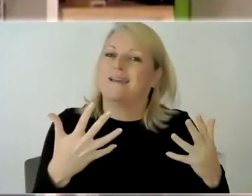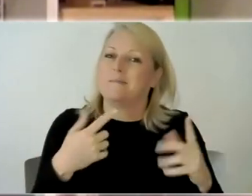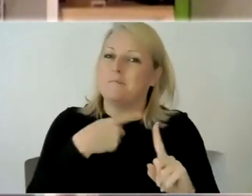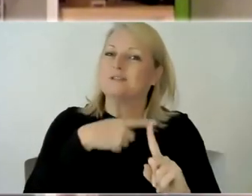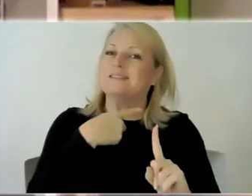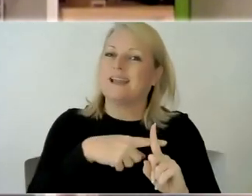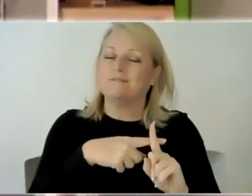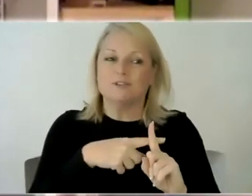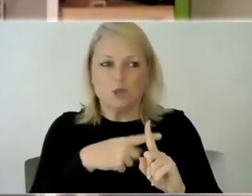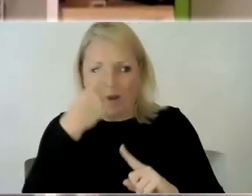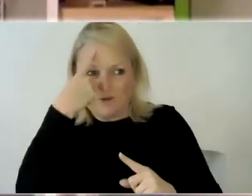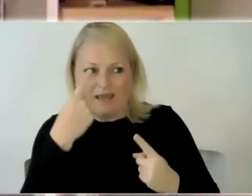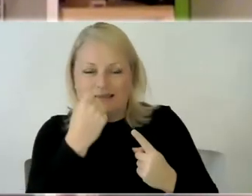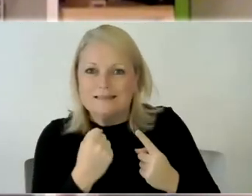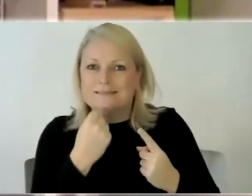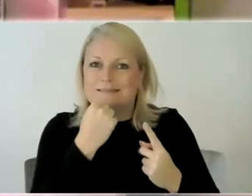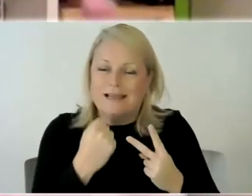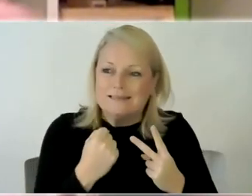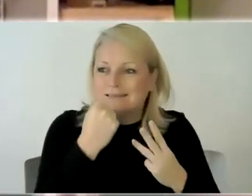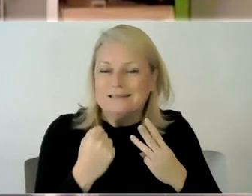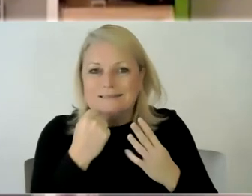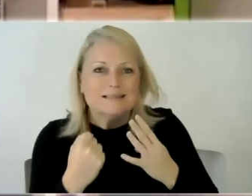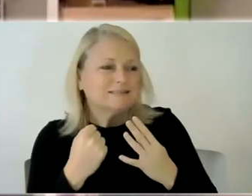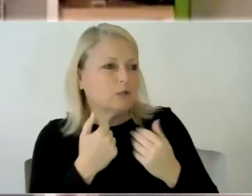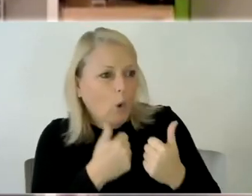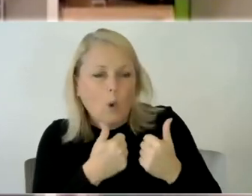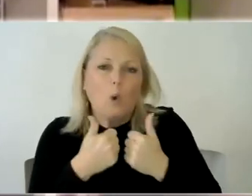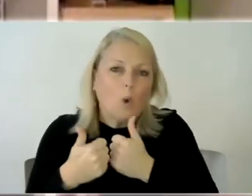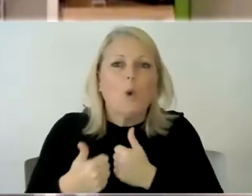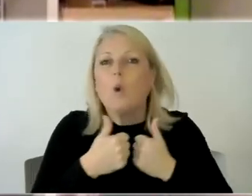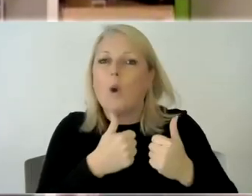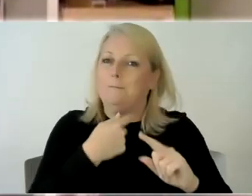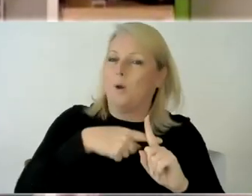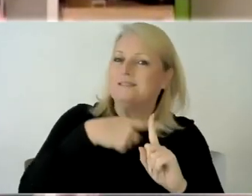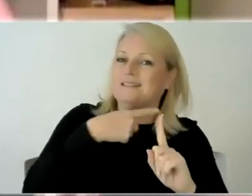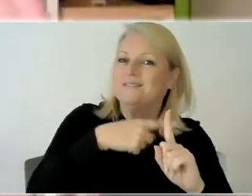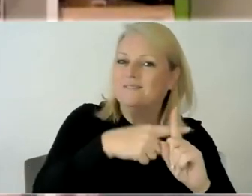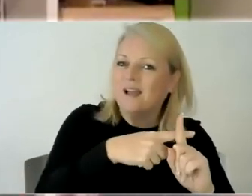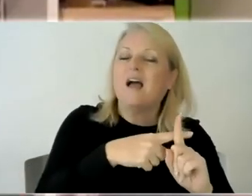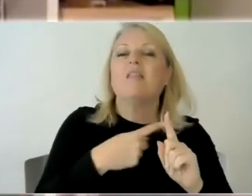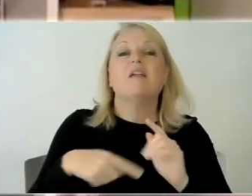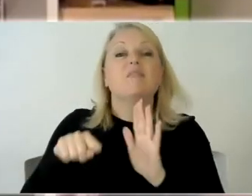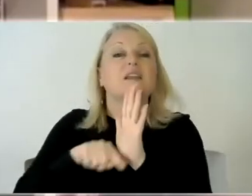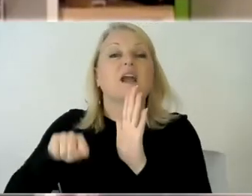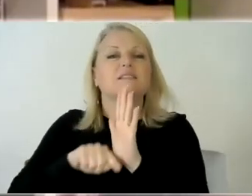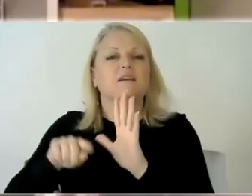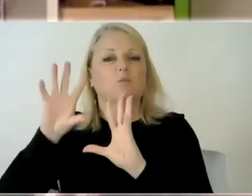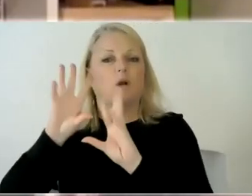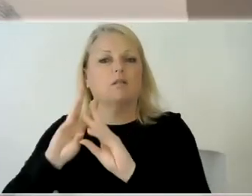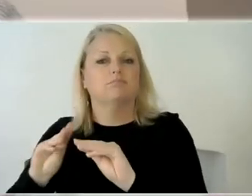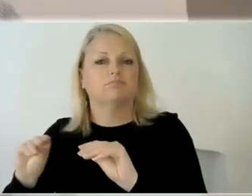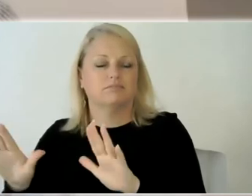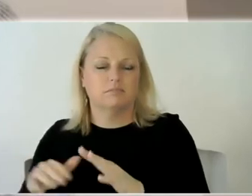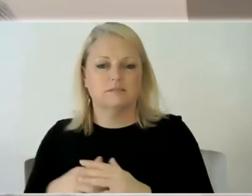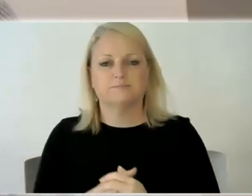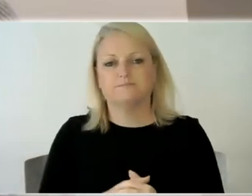moments then you can sort of try and stop focusing on the on the ones that you imagine that you're not having yeah